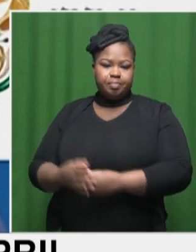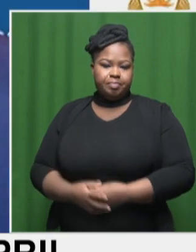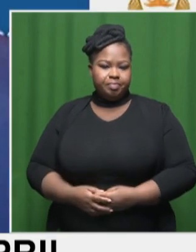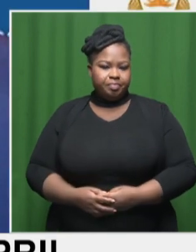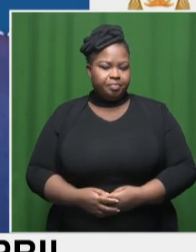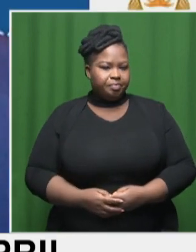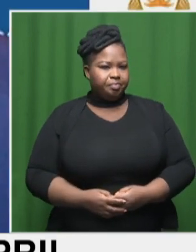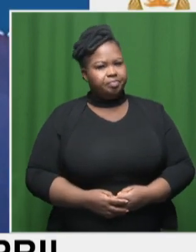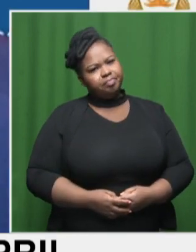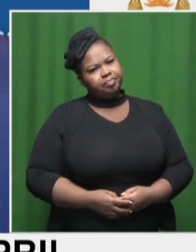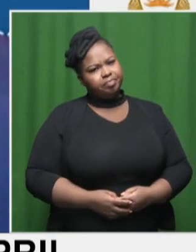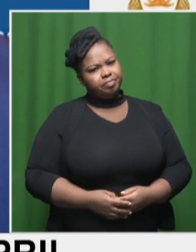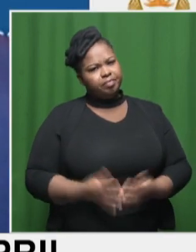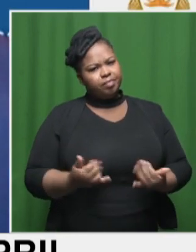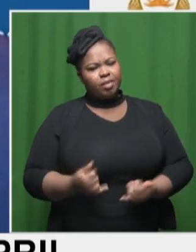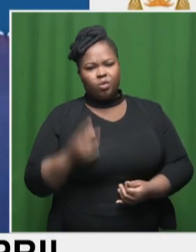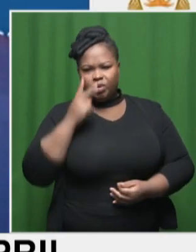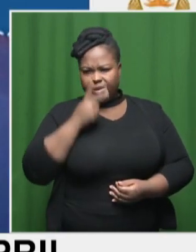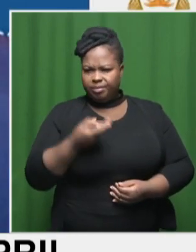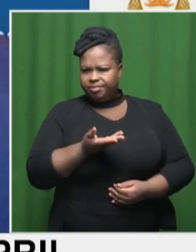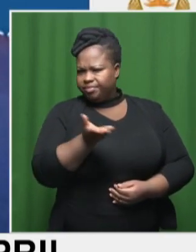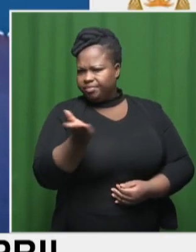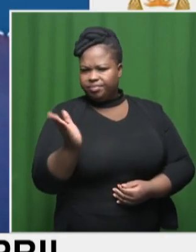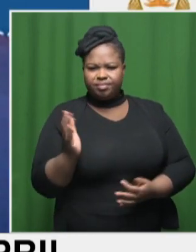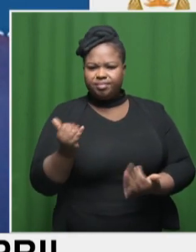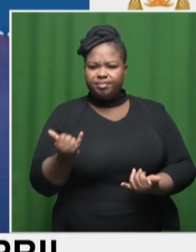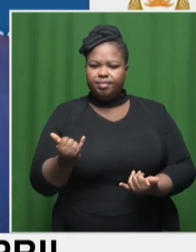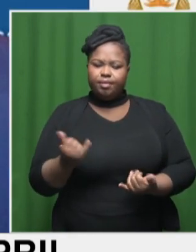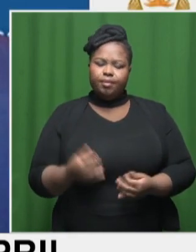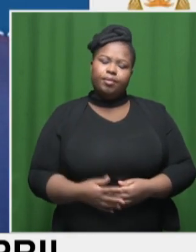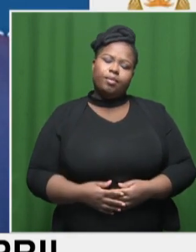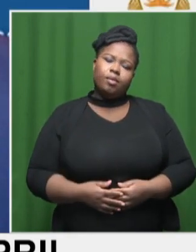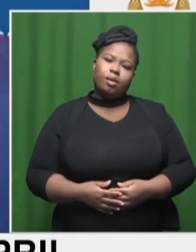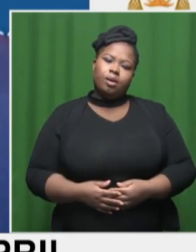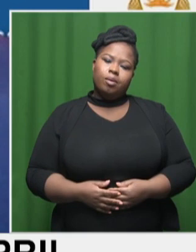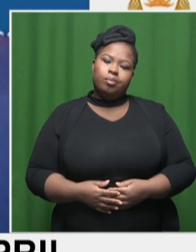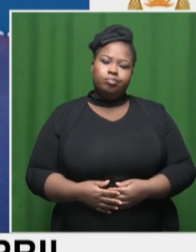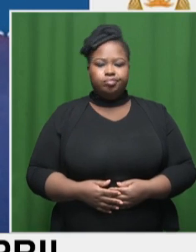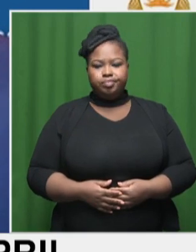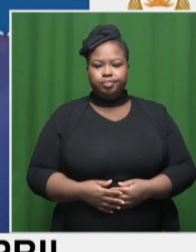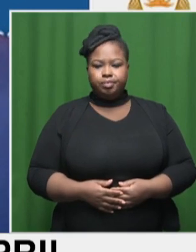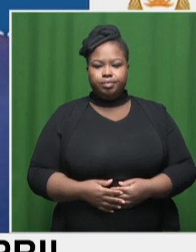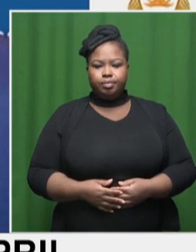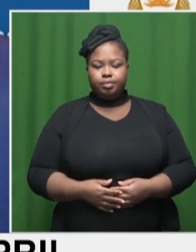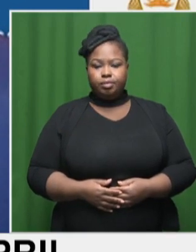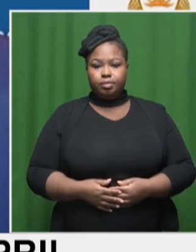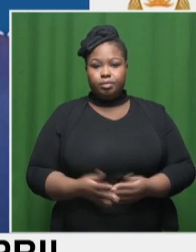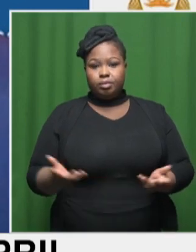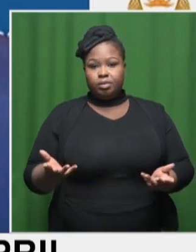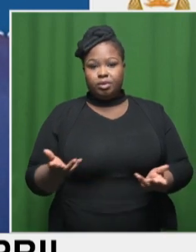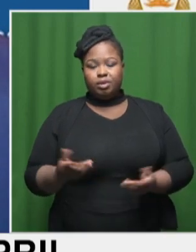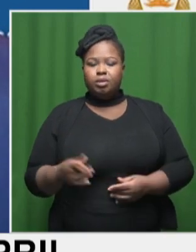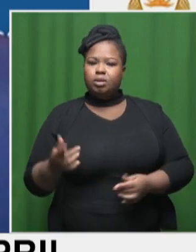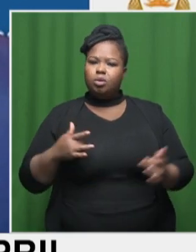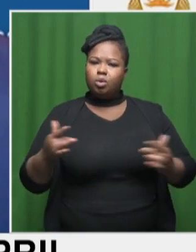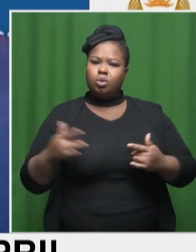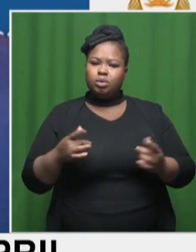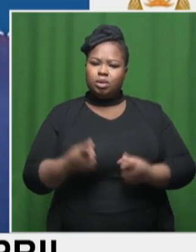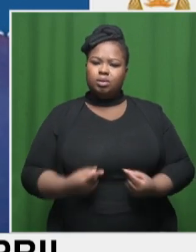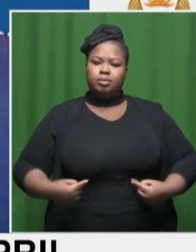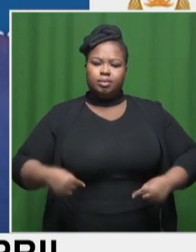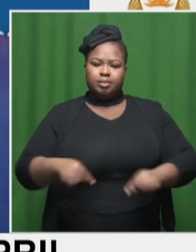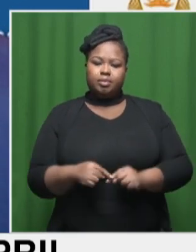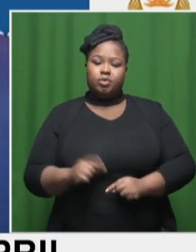So, you know, we look at all of these things, Patrick, and in the end, what we are concerned about